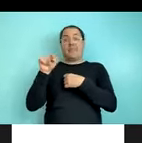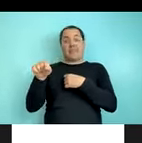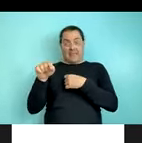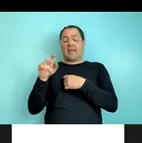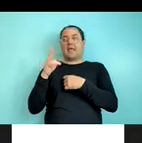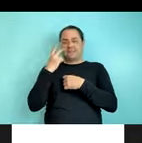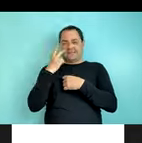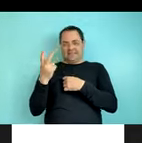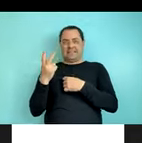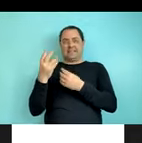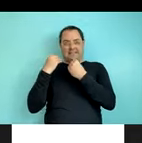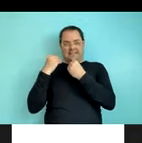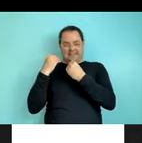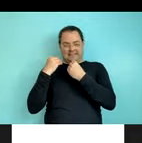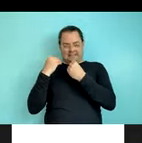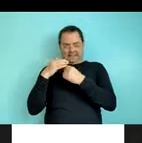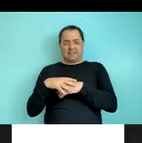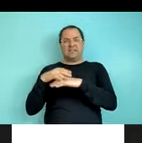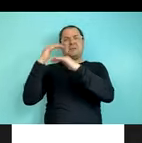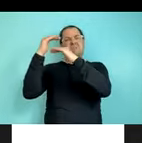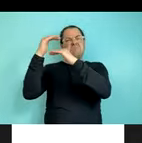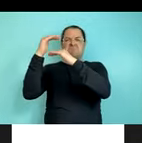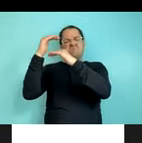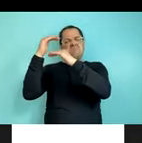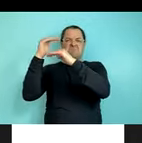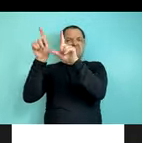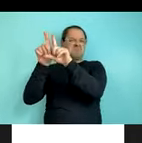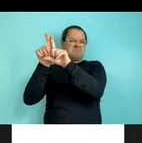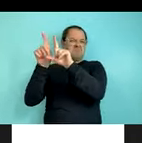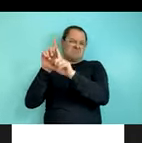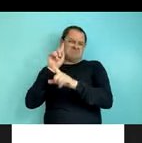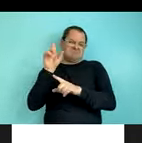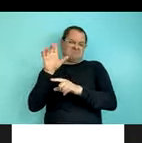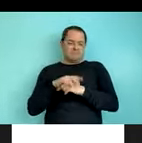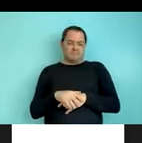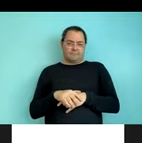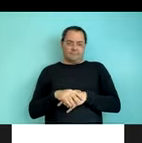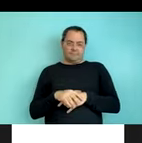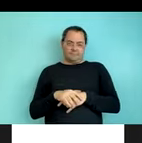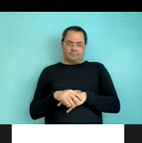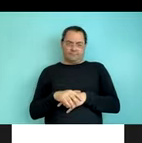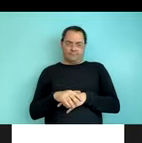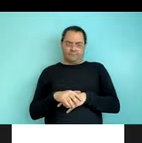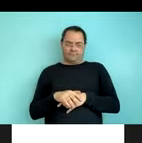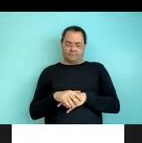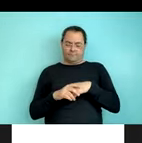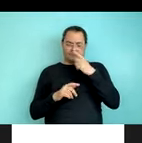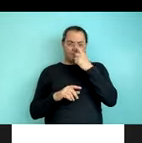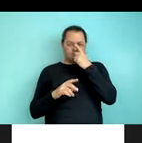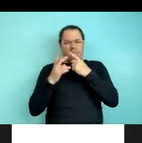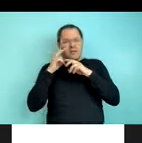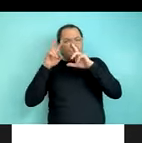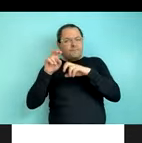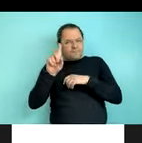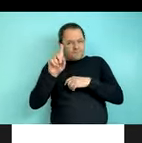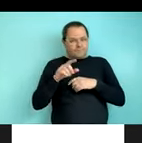in training. And at first glance, this sort of looks like folks in this coral condition are just proportion matching. But let's see what is actually happening